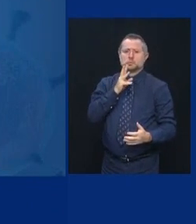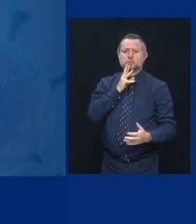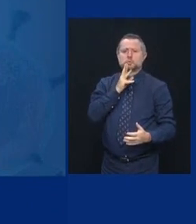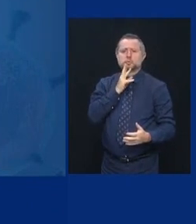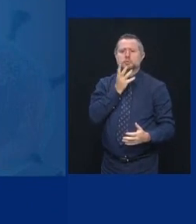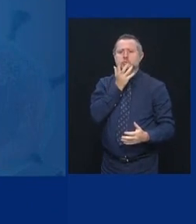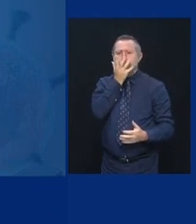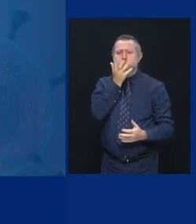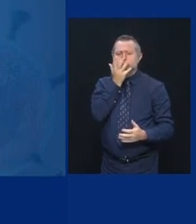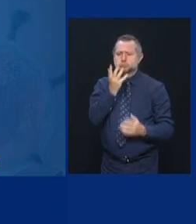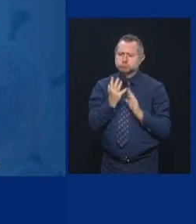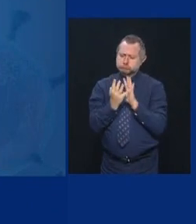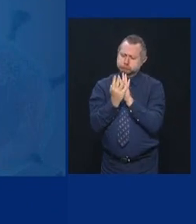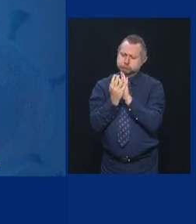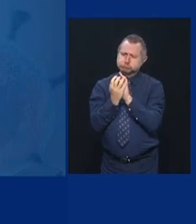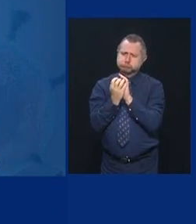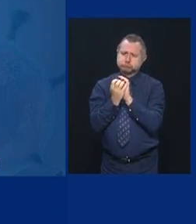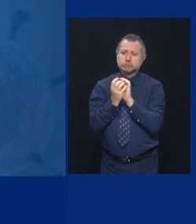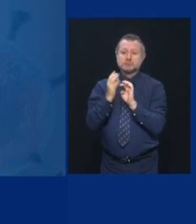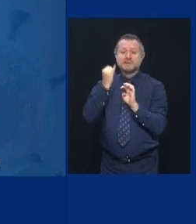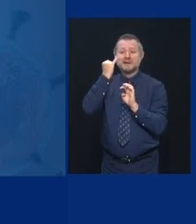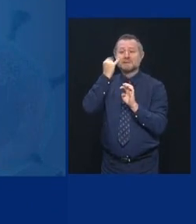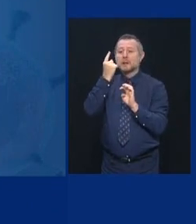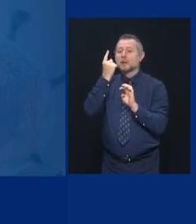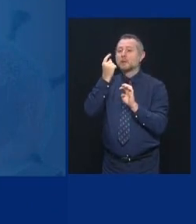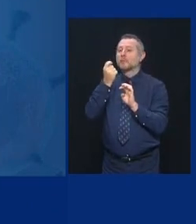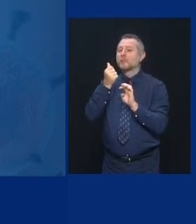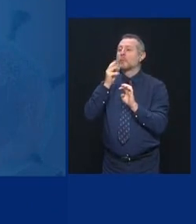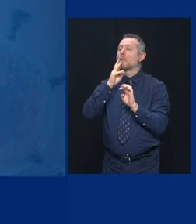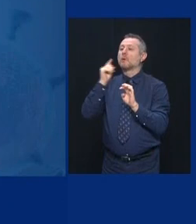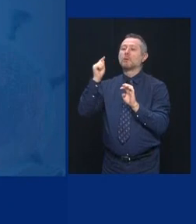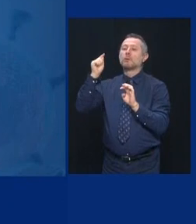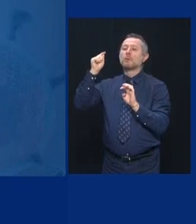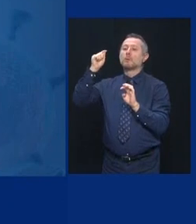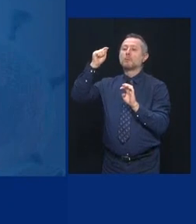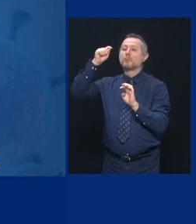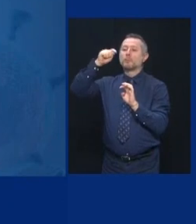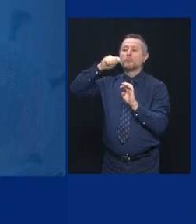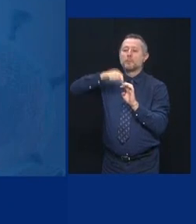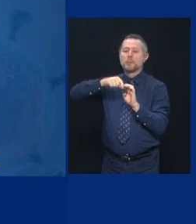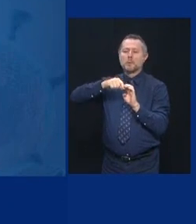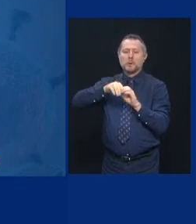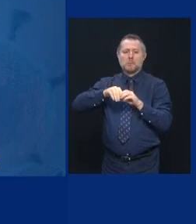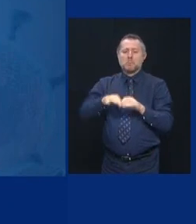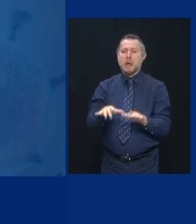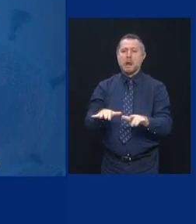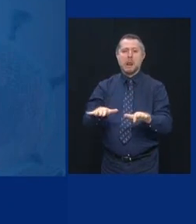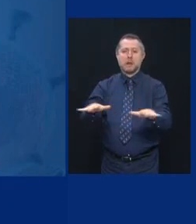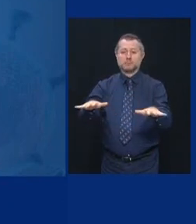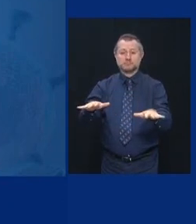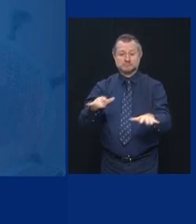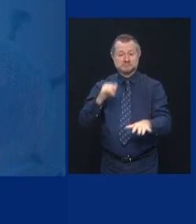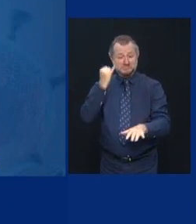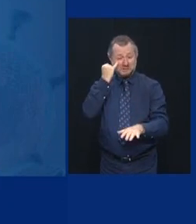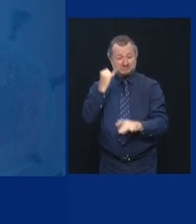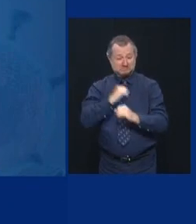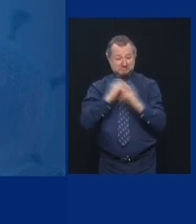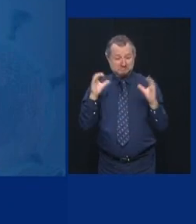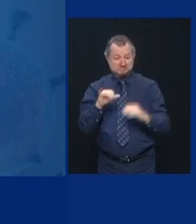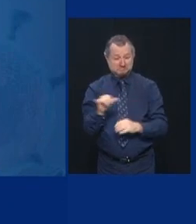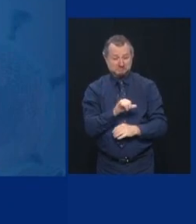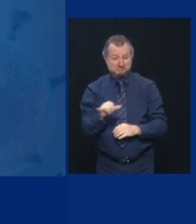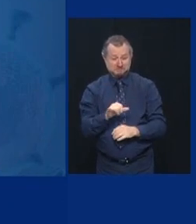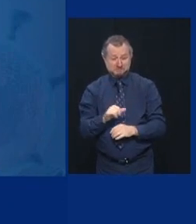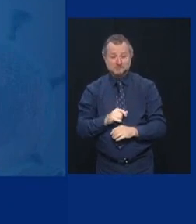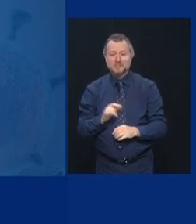embers within the field of dried grass. Okay?